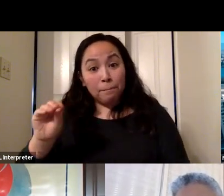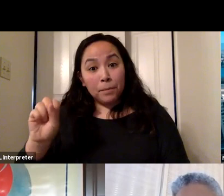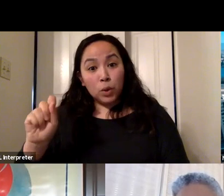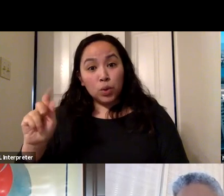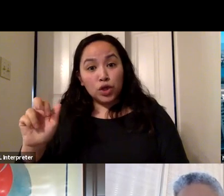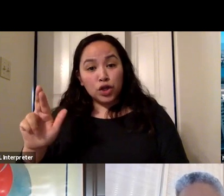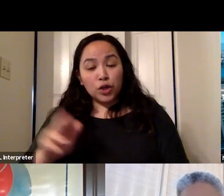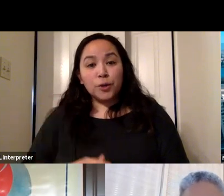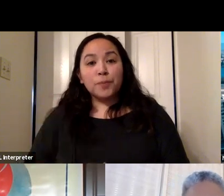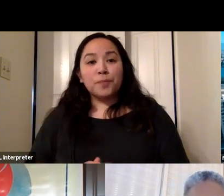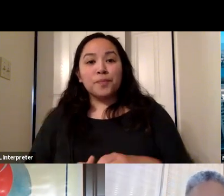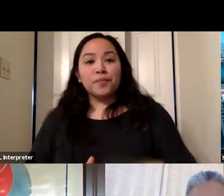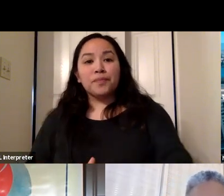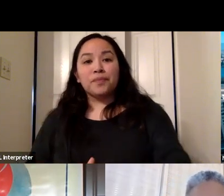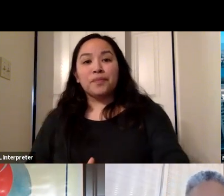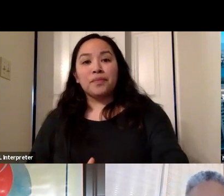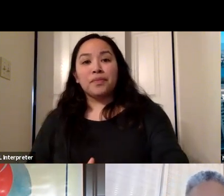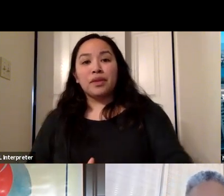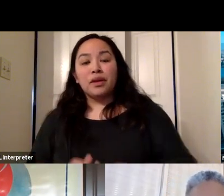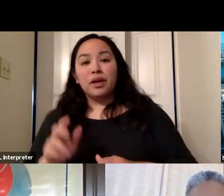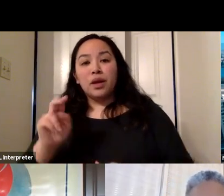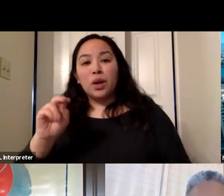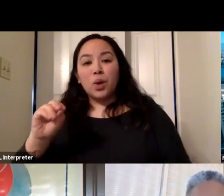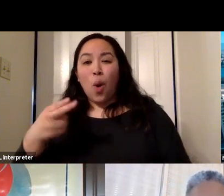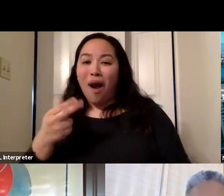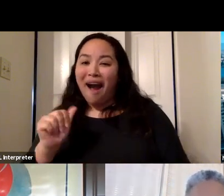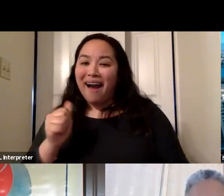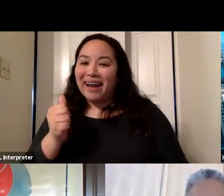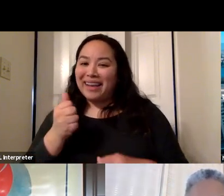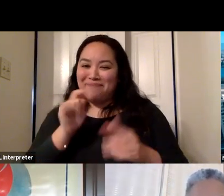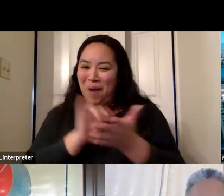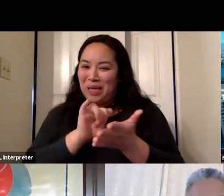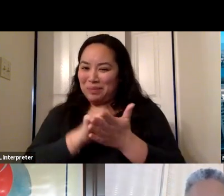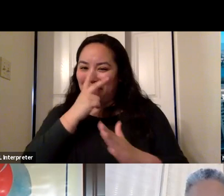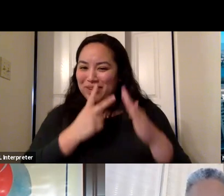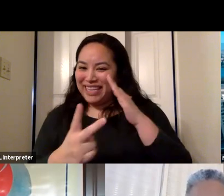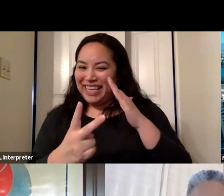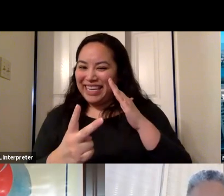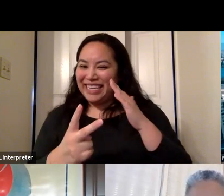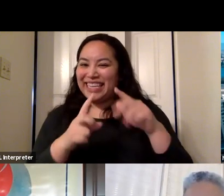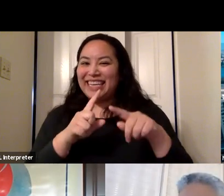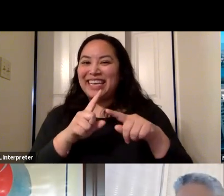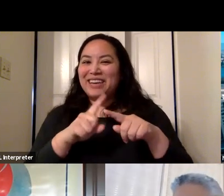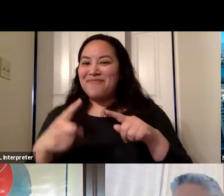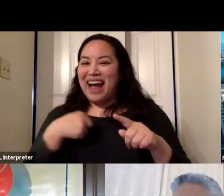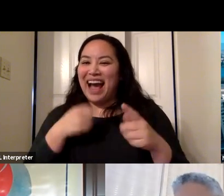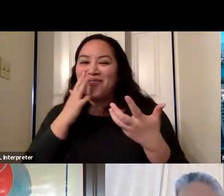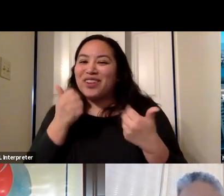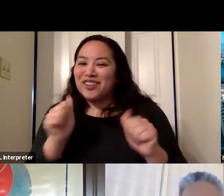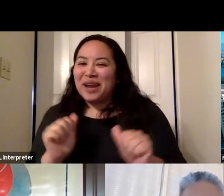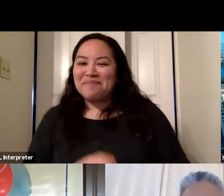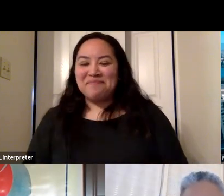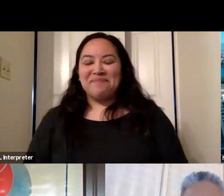So I think, you know, we would all be just trying to tell the future with this one. So I'll just take a stab and Dr. Moss can add. So,